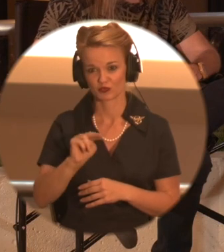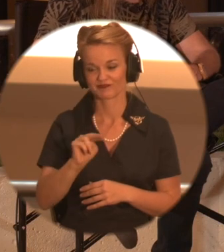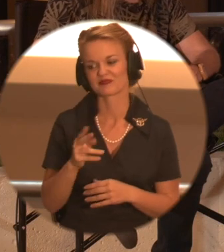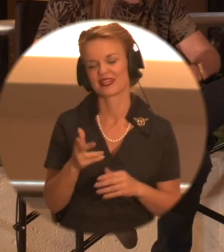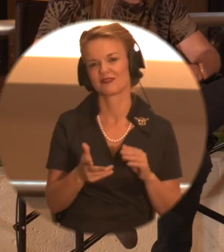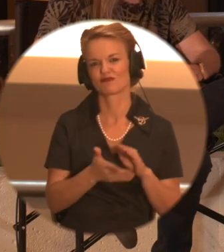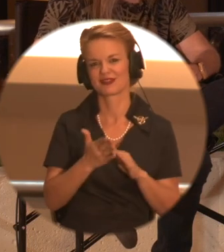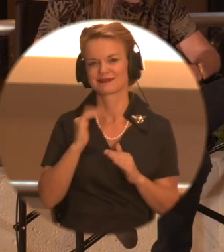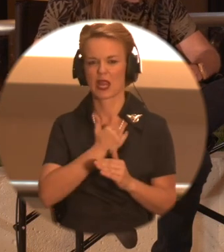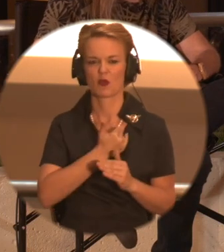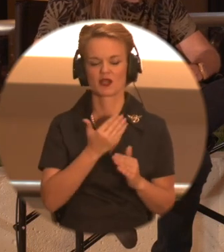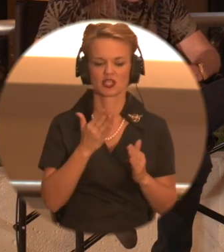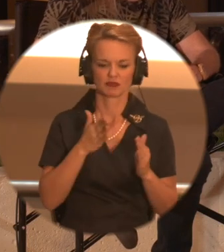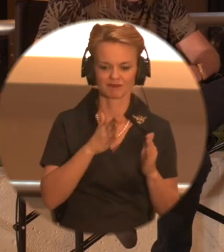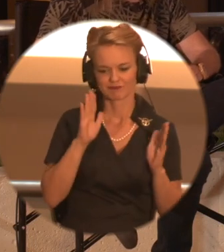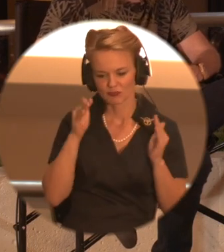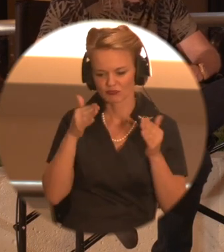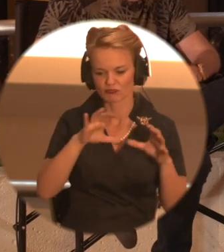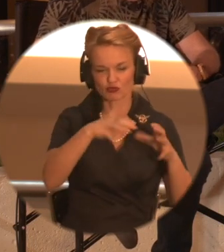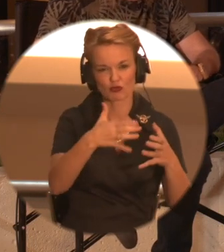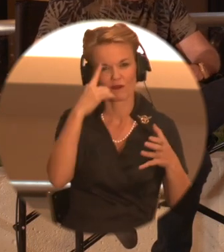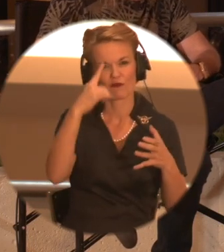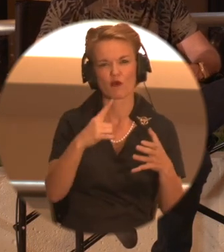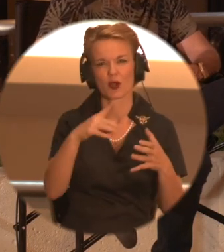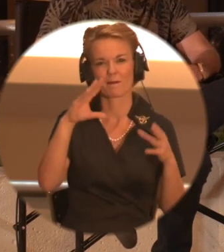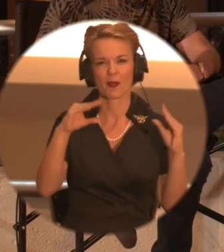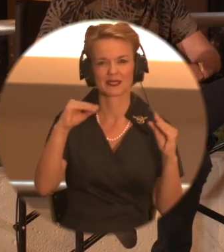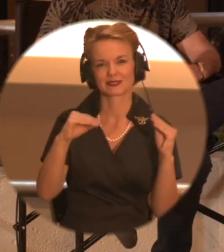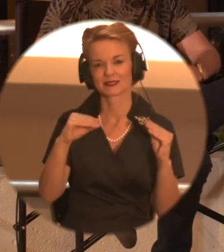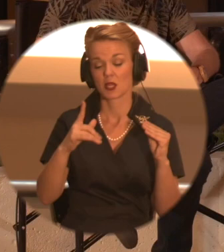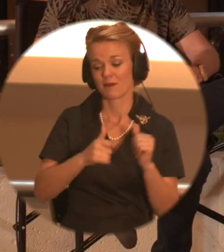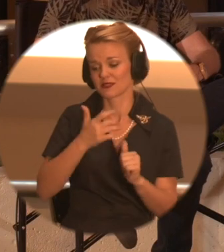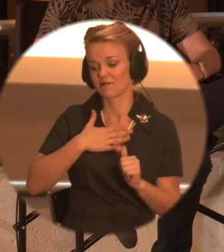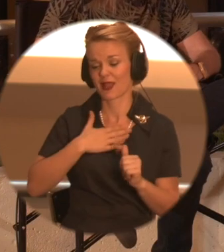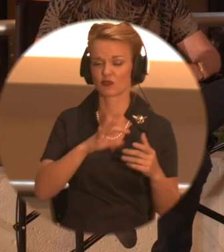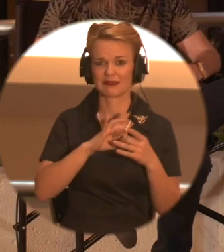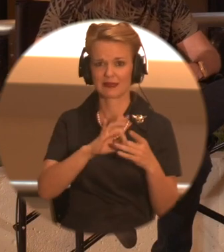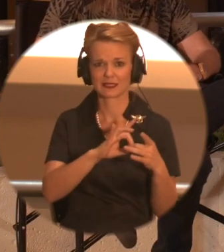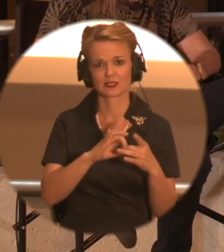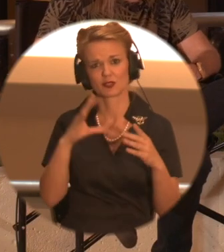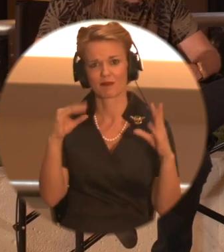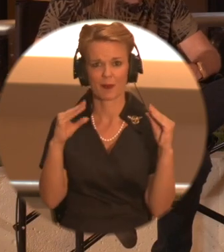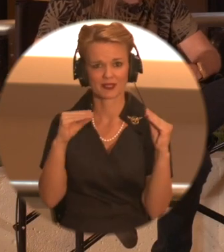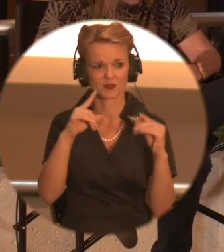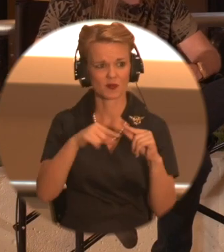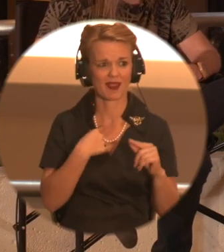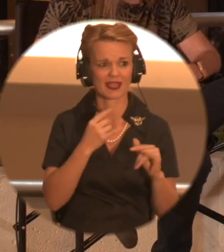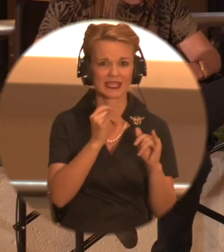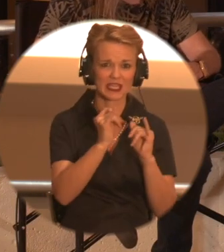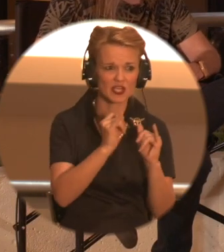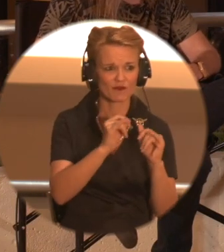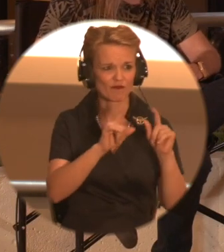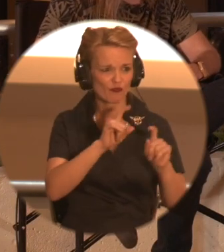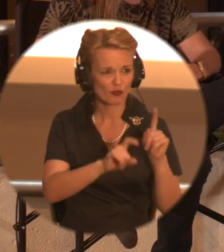has cultivated such a fantastic track. Most of my interviews are puppet themed. Not unfortunately, I love it. Because there's